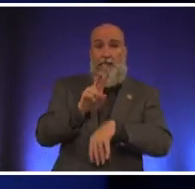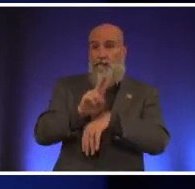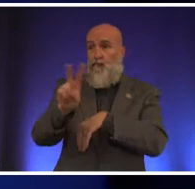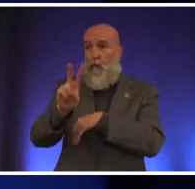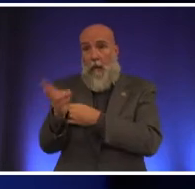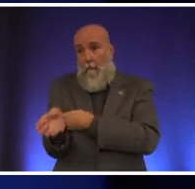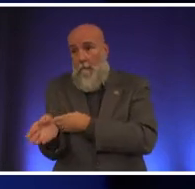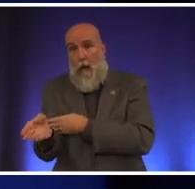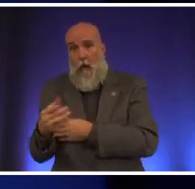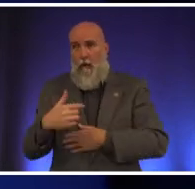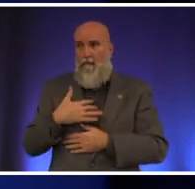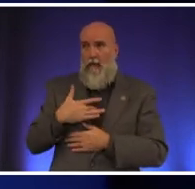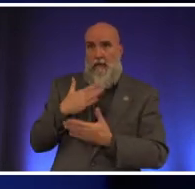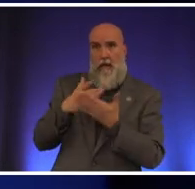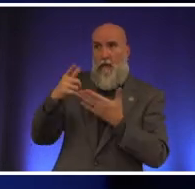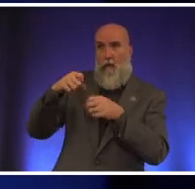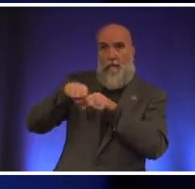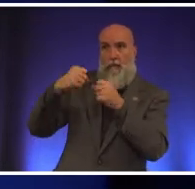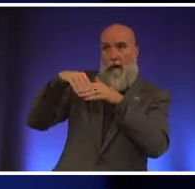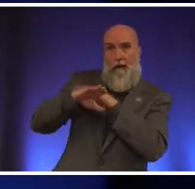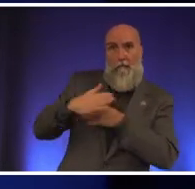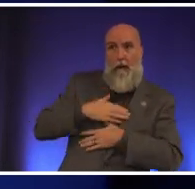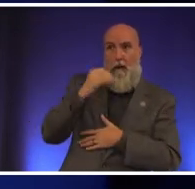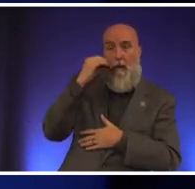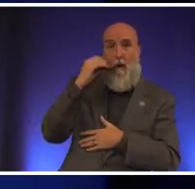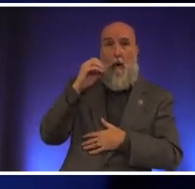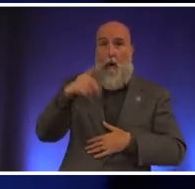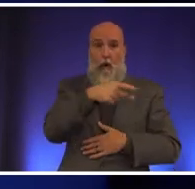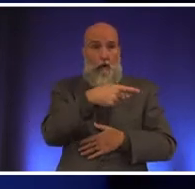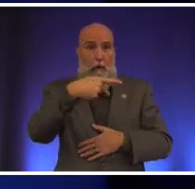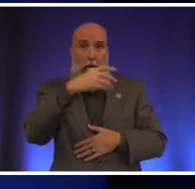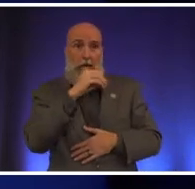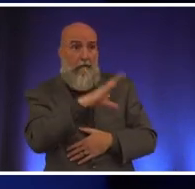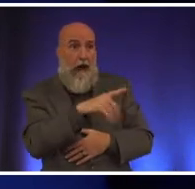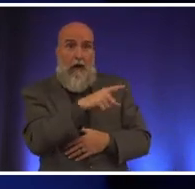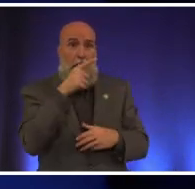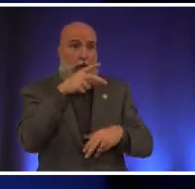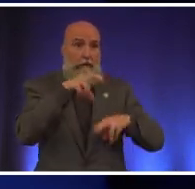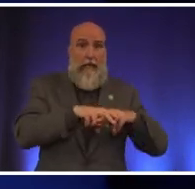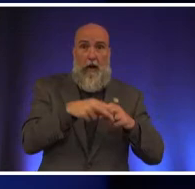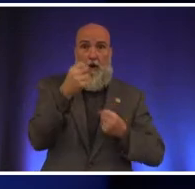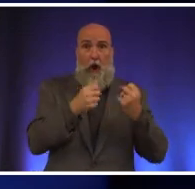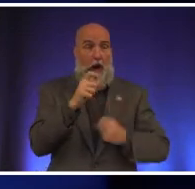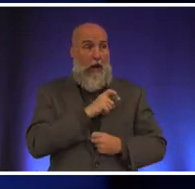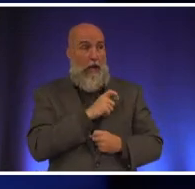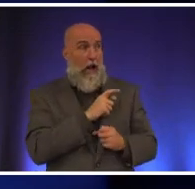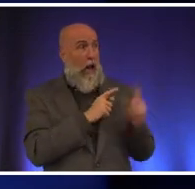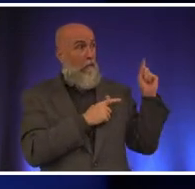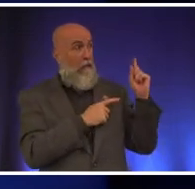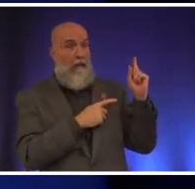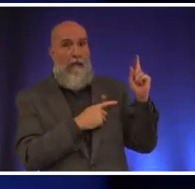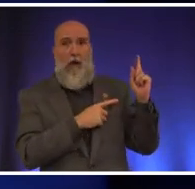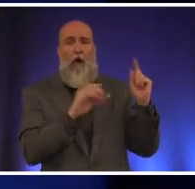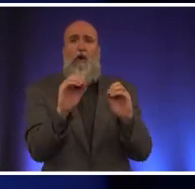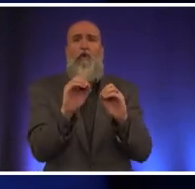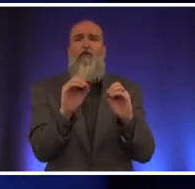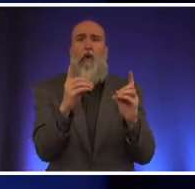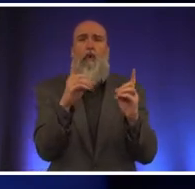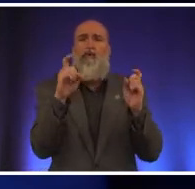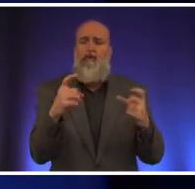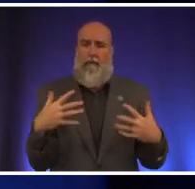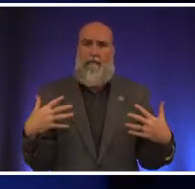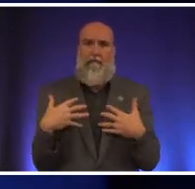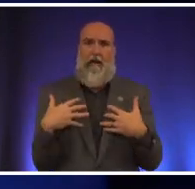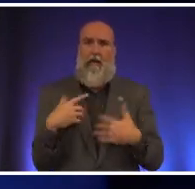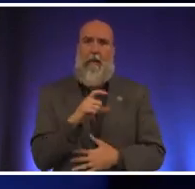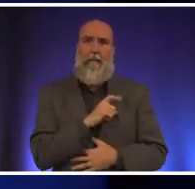think somebody's breaking into your dwelling or you're a person of color that's sitting in a car being approached by police officers no one should fear the police